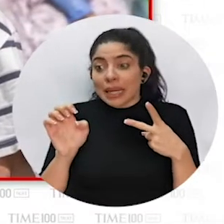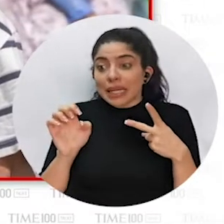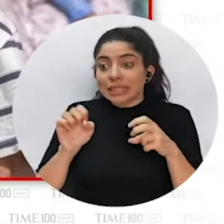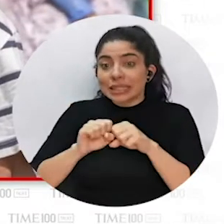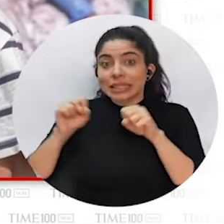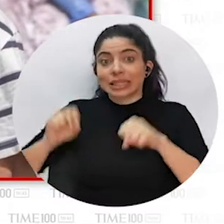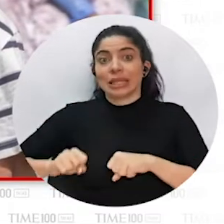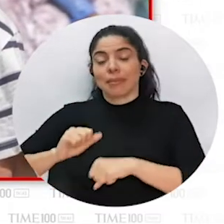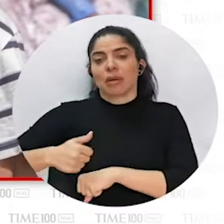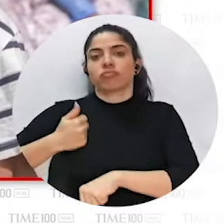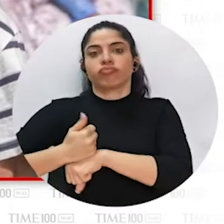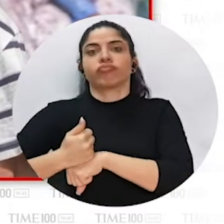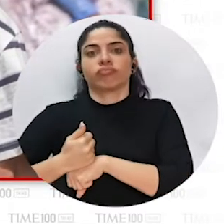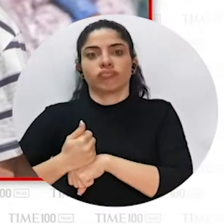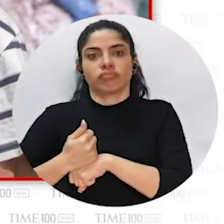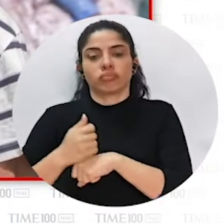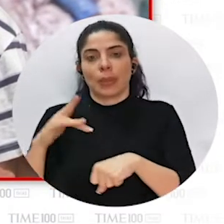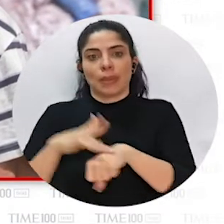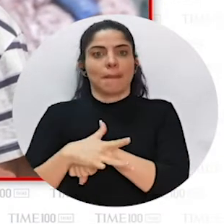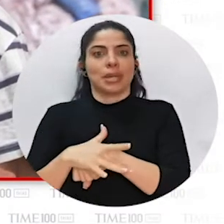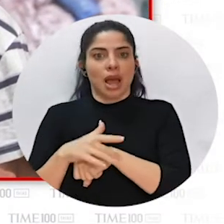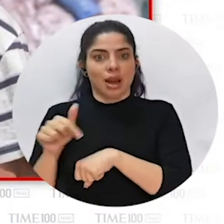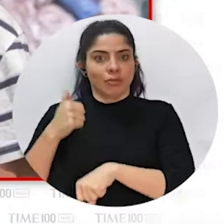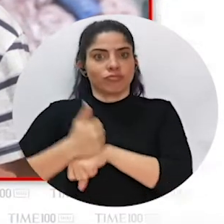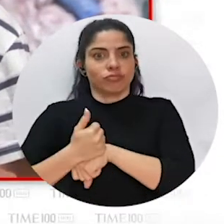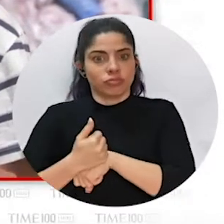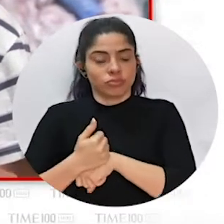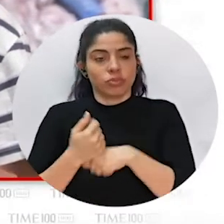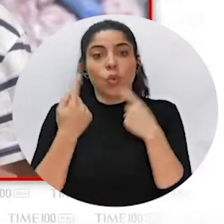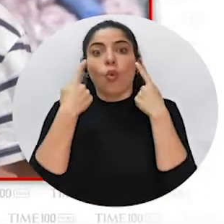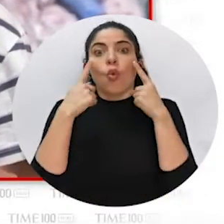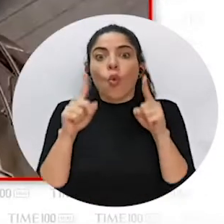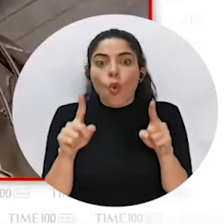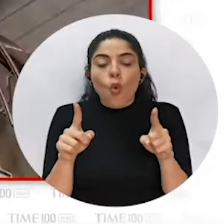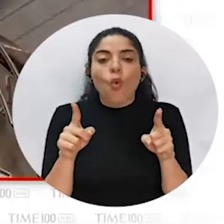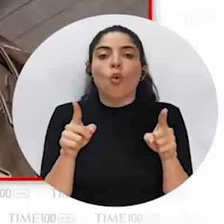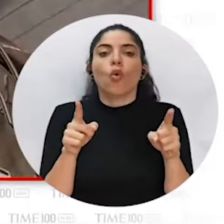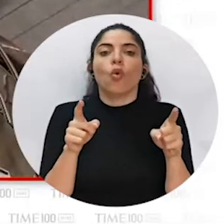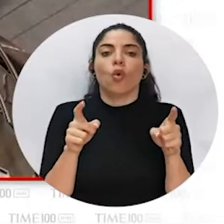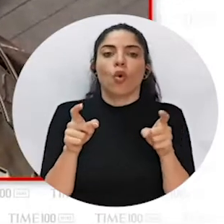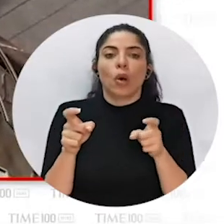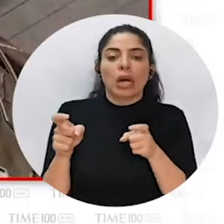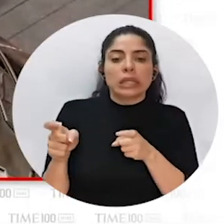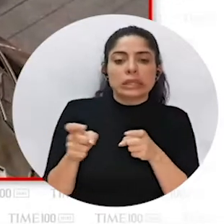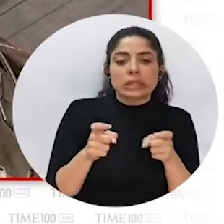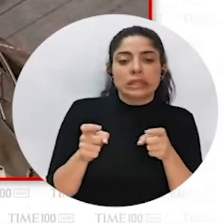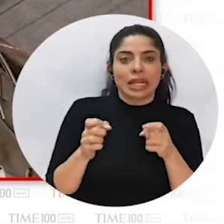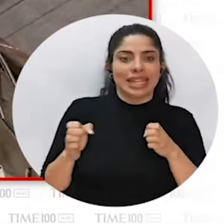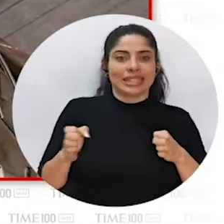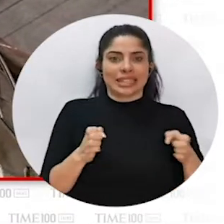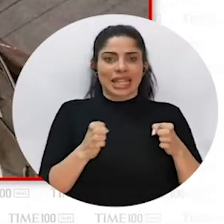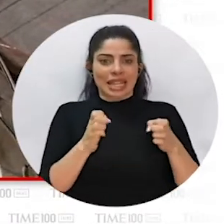detection of emergency system responded at the time, and we managed to close